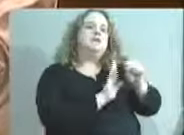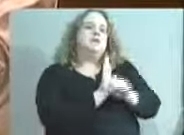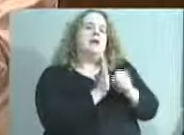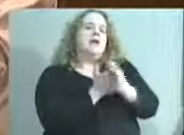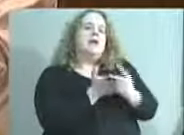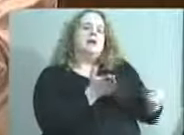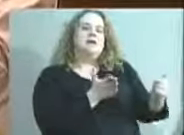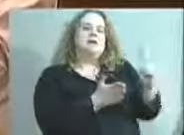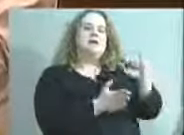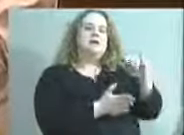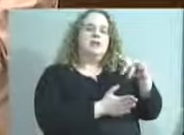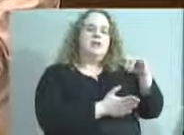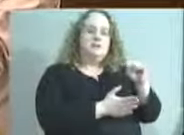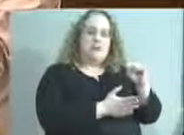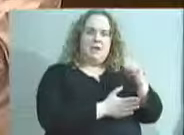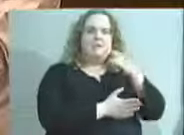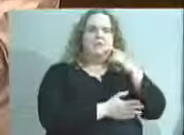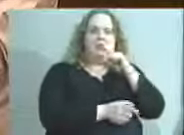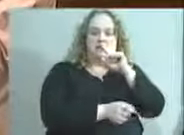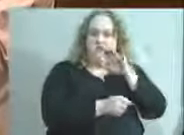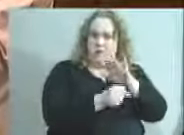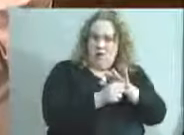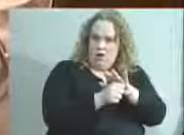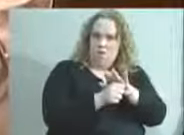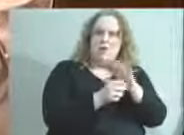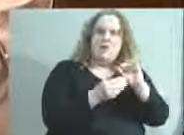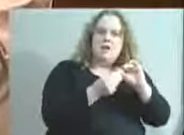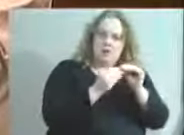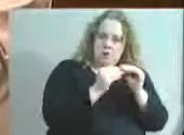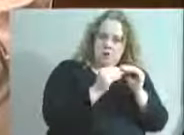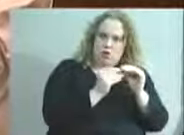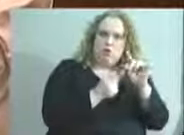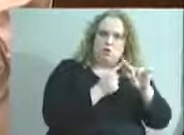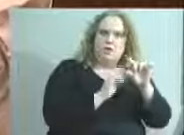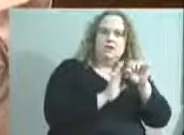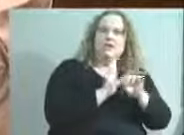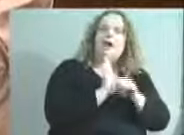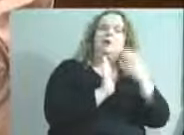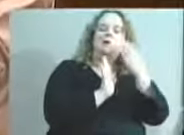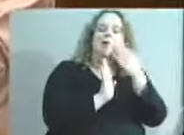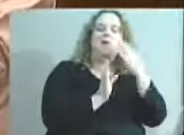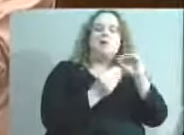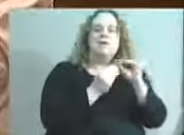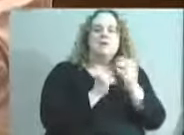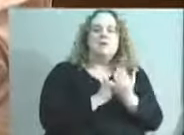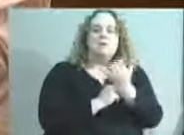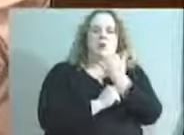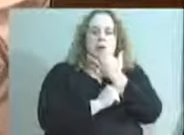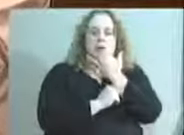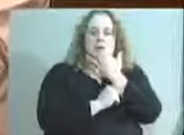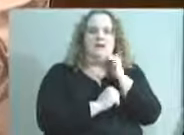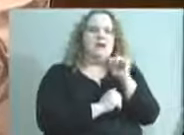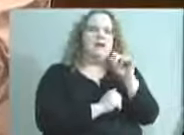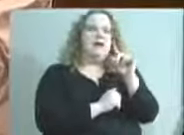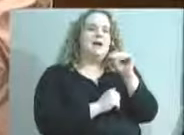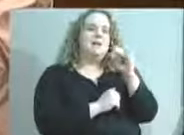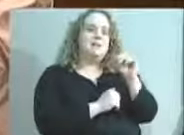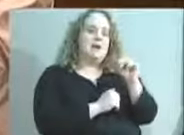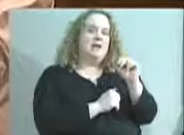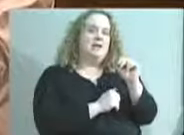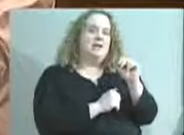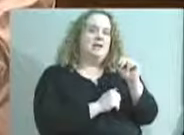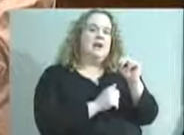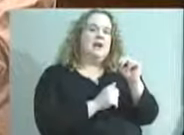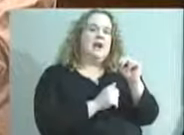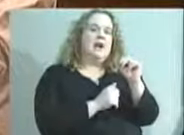In fact, JCPS confirmed the inaccurate numbers to the state even after knowing the numbers were wrong. In other words, the administration knowingly misled the